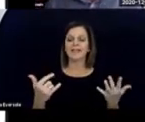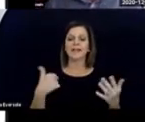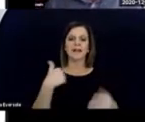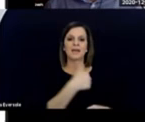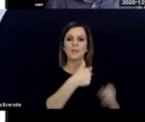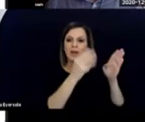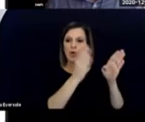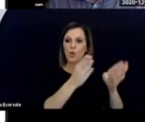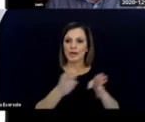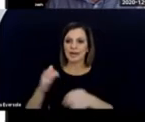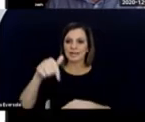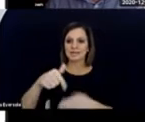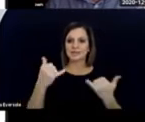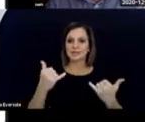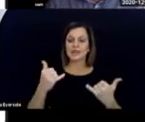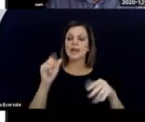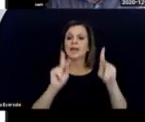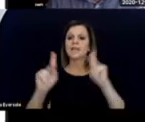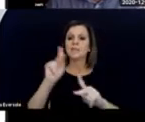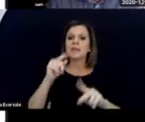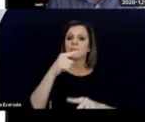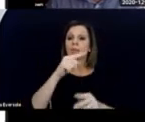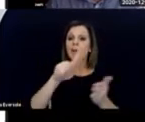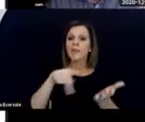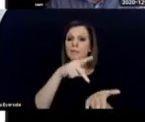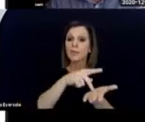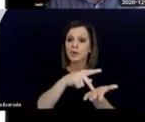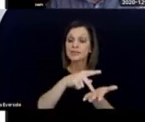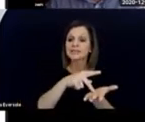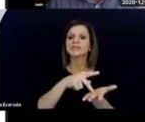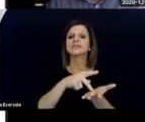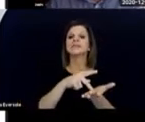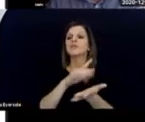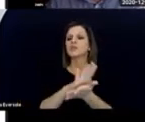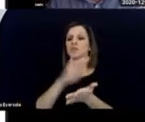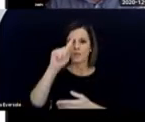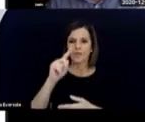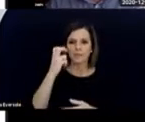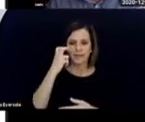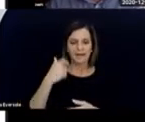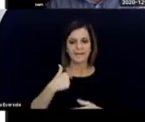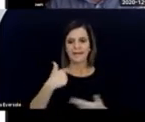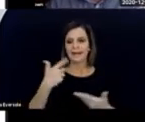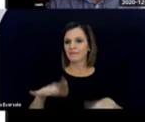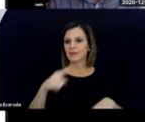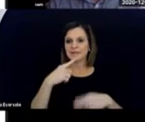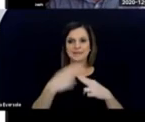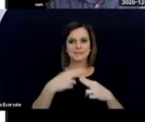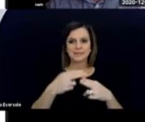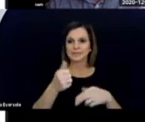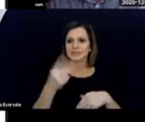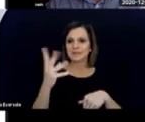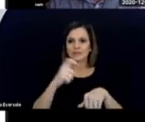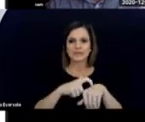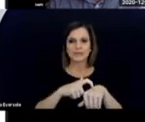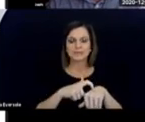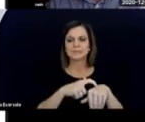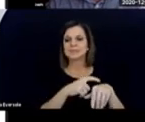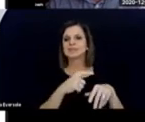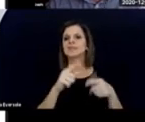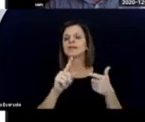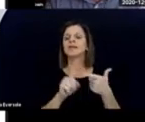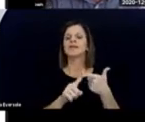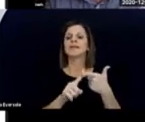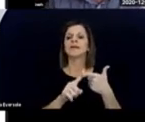the people at Perkins School for the Blind, who I've been mentioning and quoting people